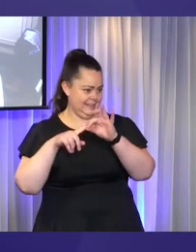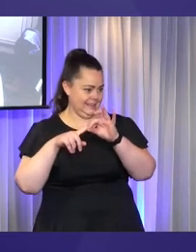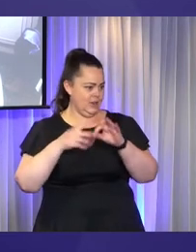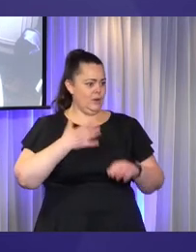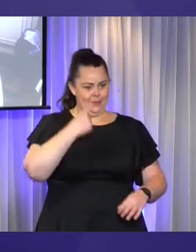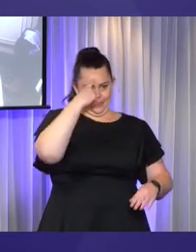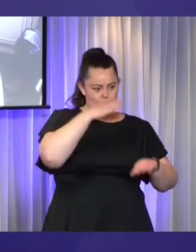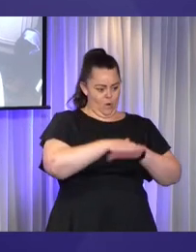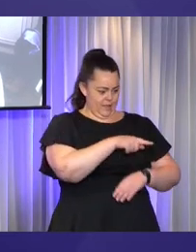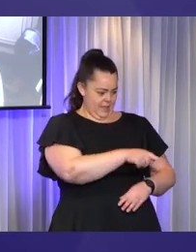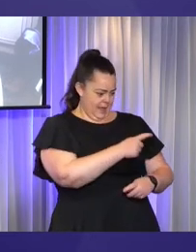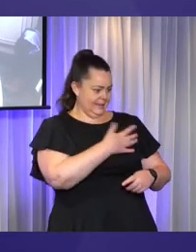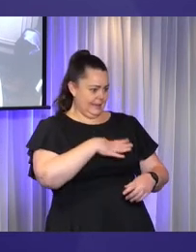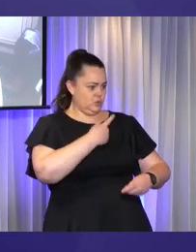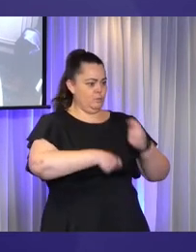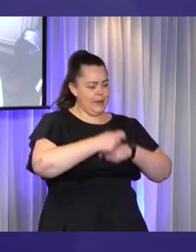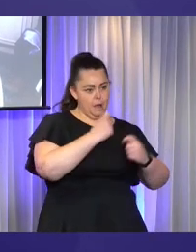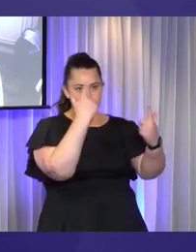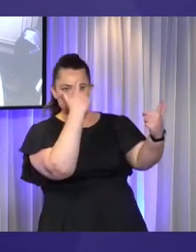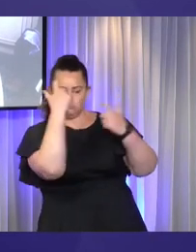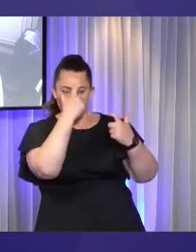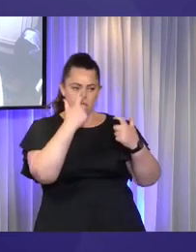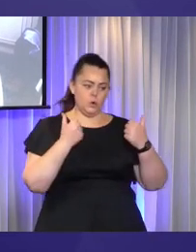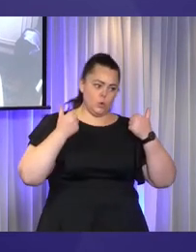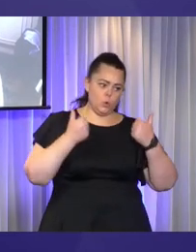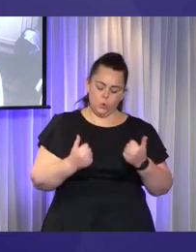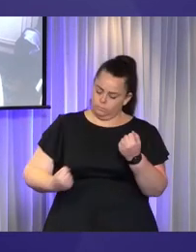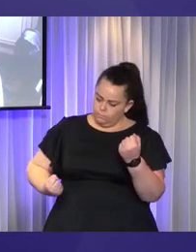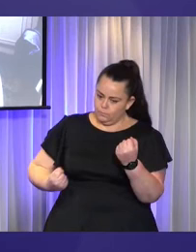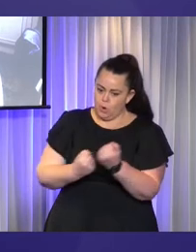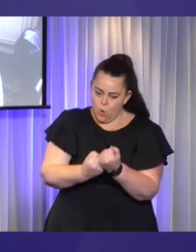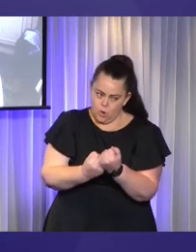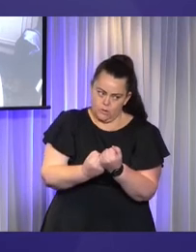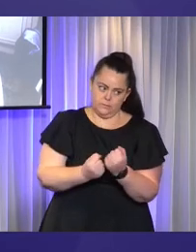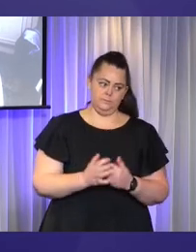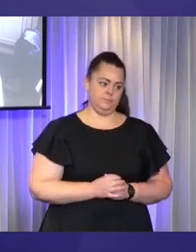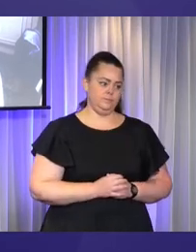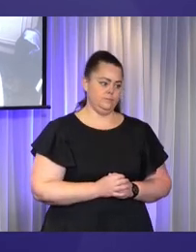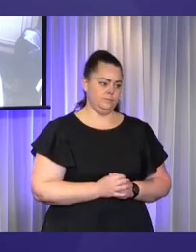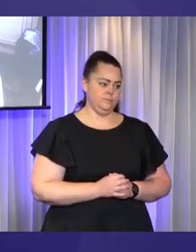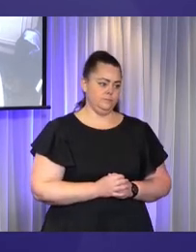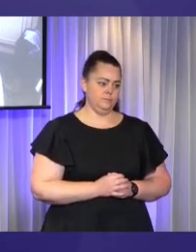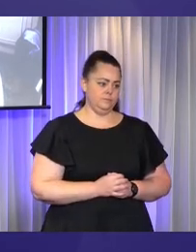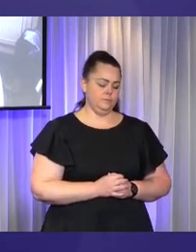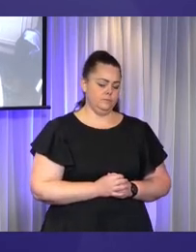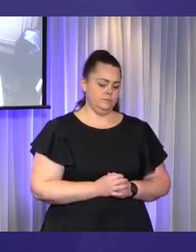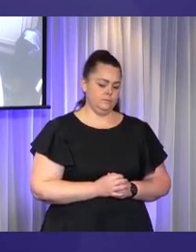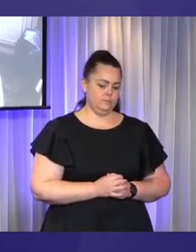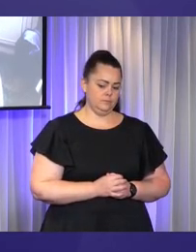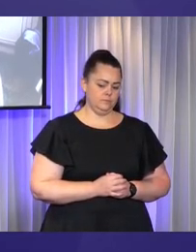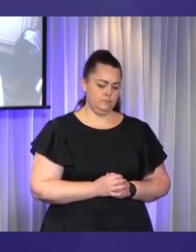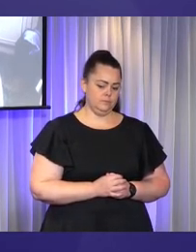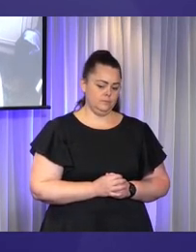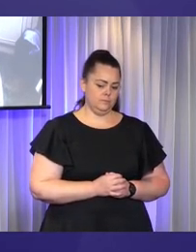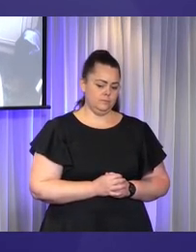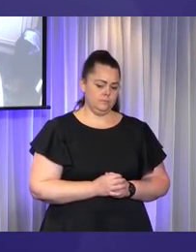And in terms of informal support, I want to talk about interdependencies. Somewhat uncertain about the use of the